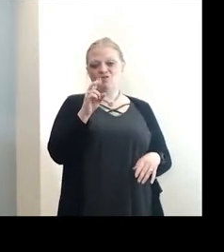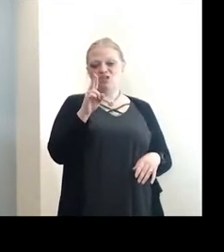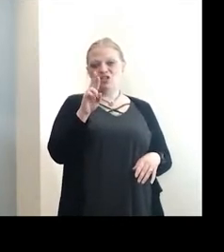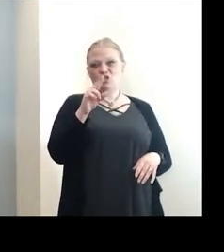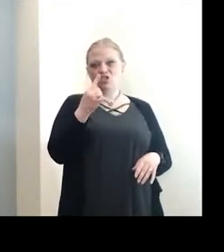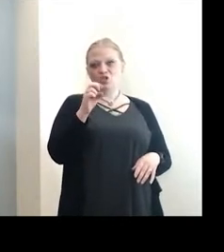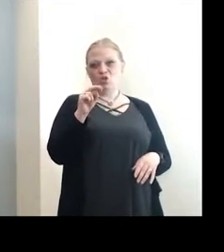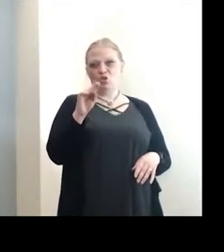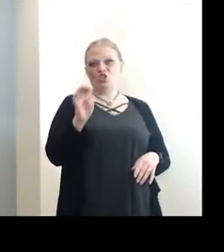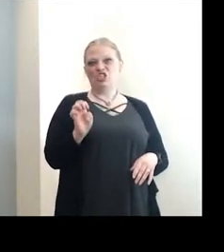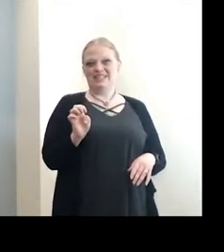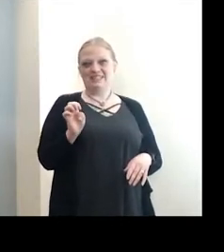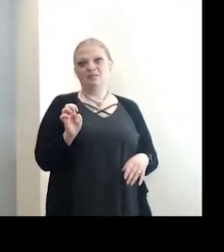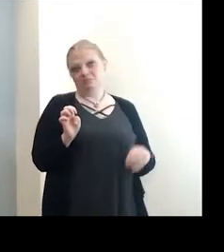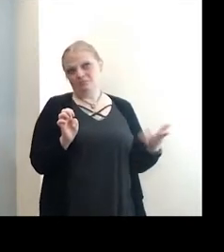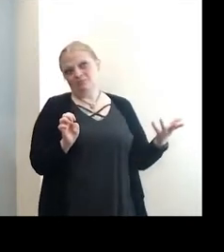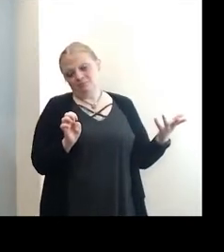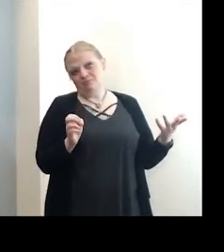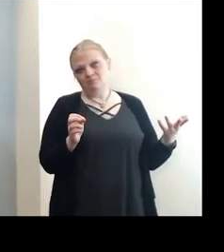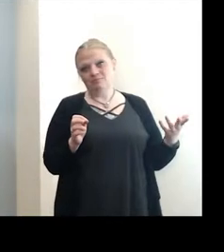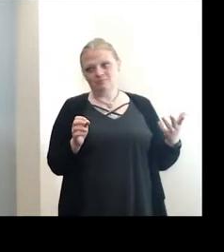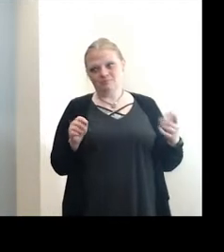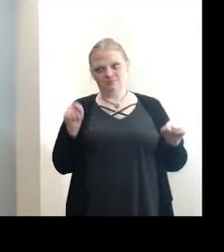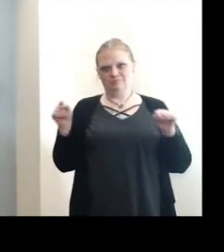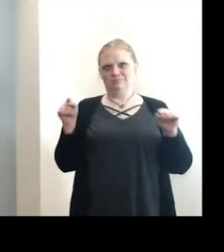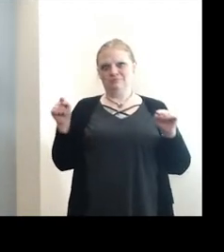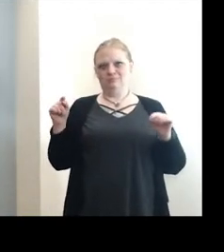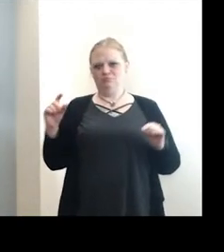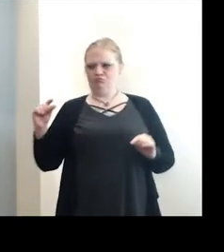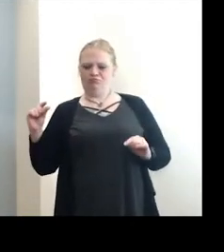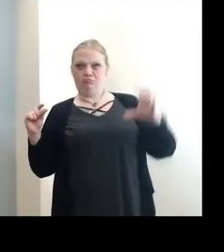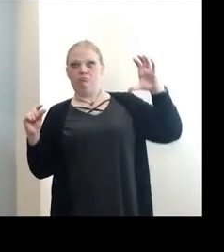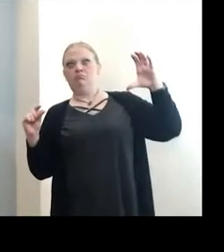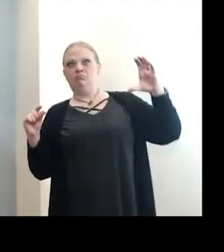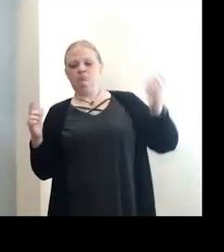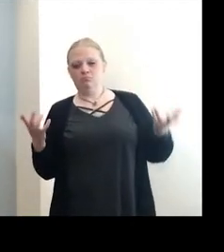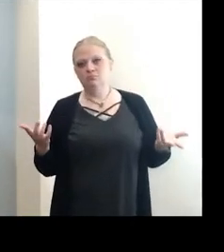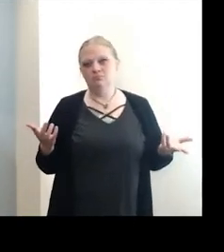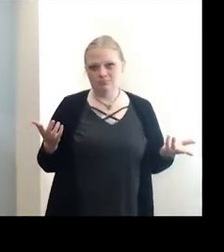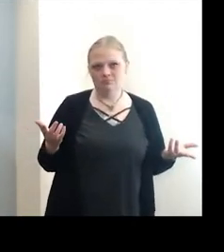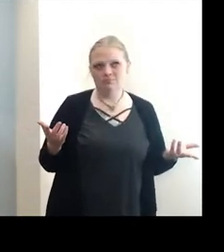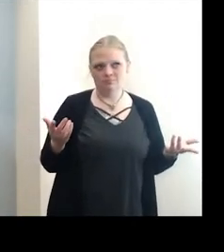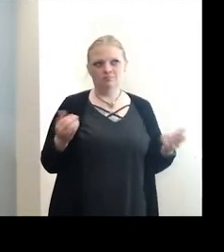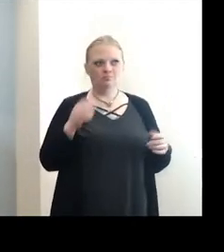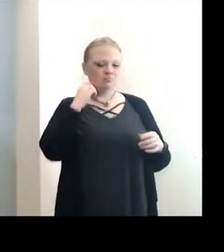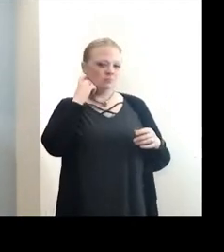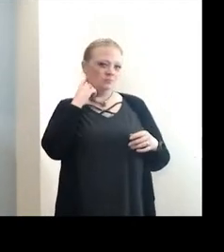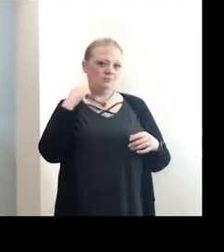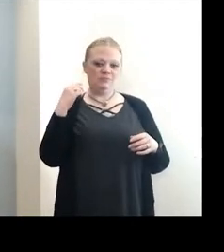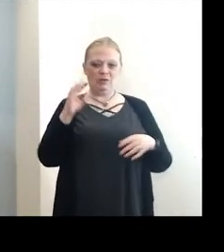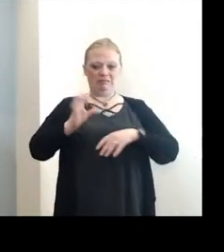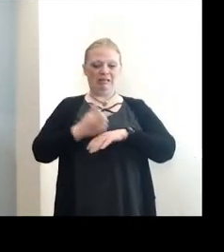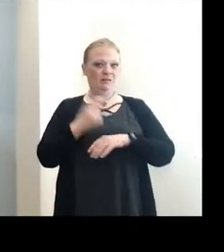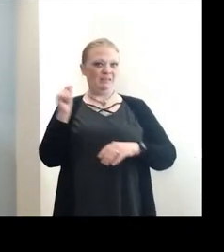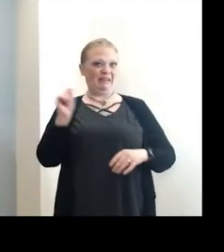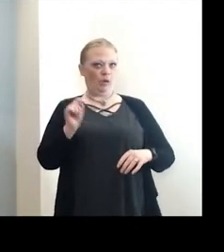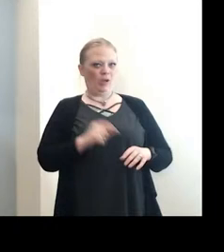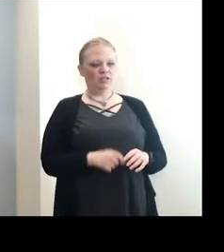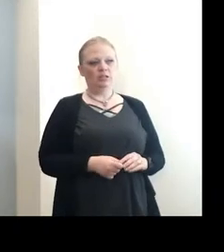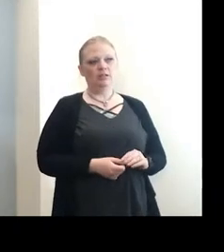Clinic. So certainly a big difference between what was done at the mobile clinic that we set up in Tonawanda.